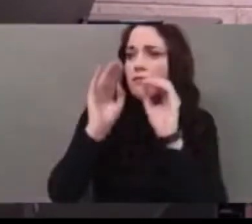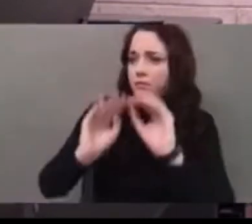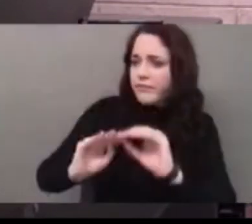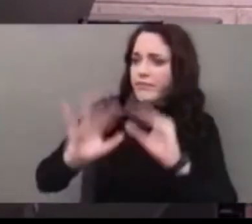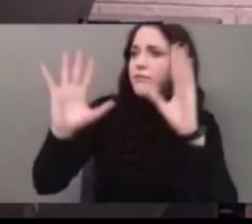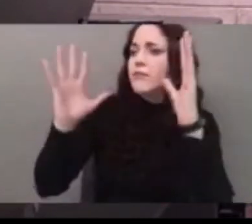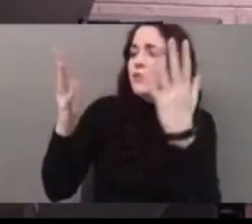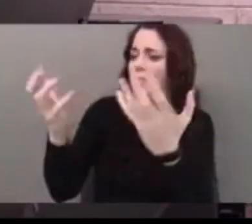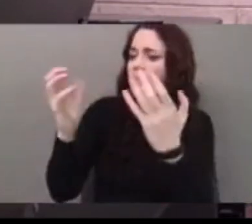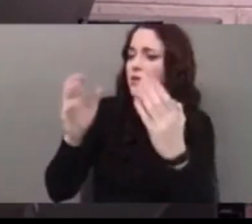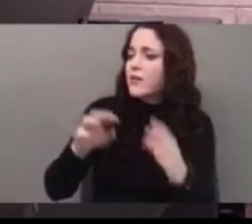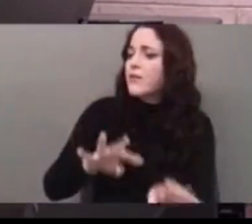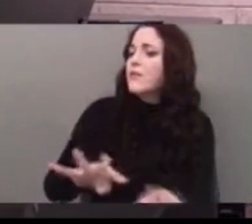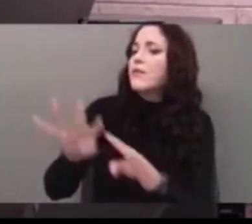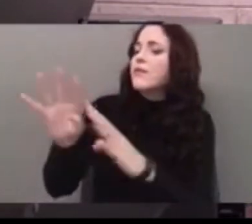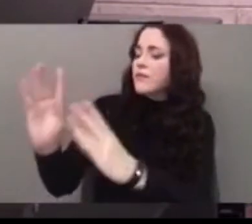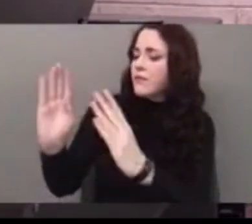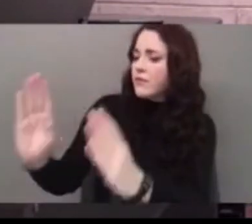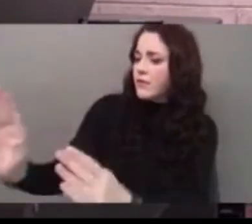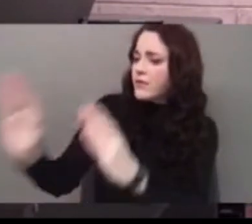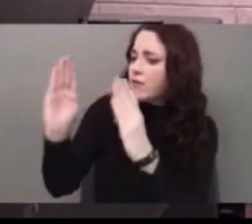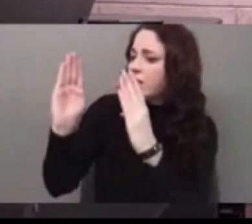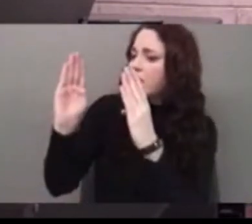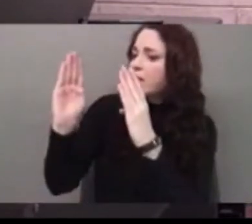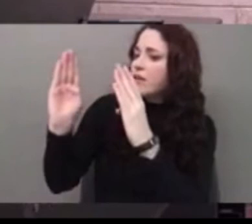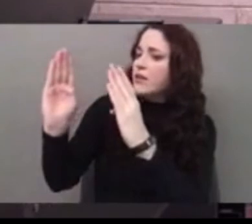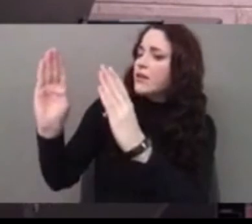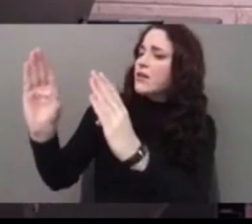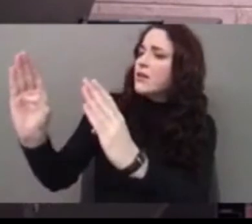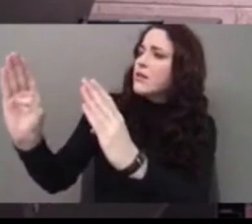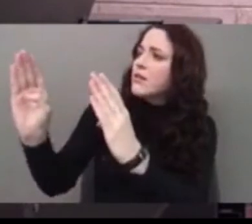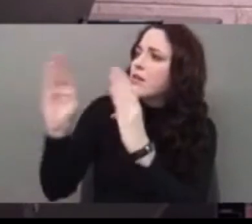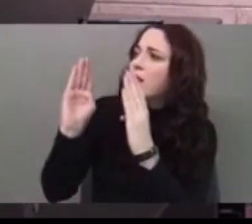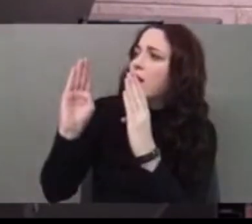And help us to listen.